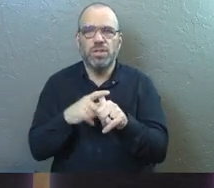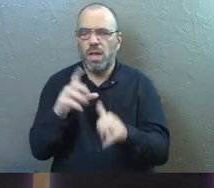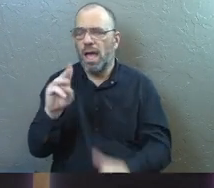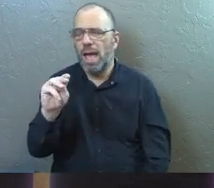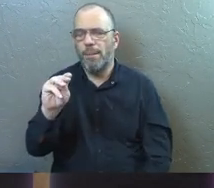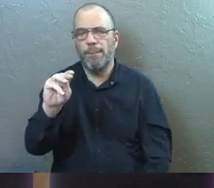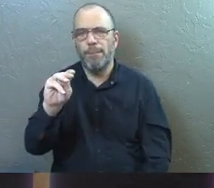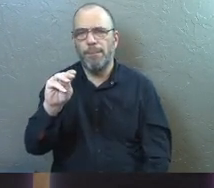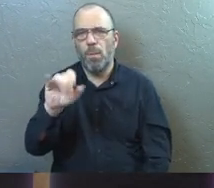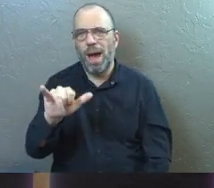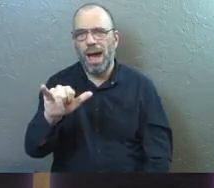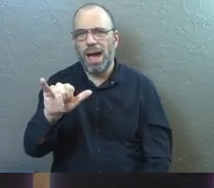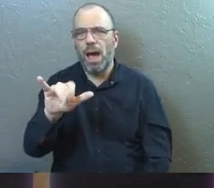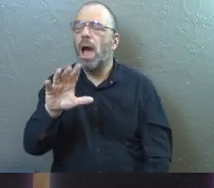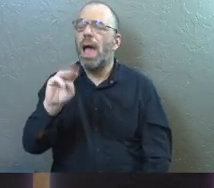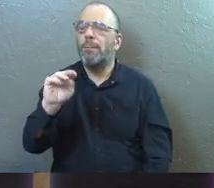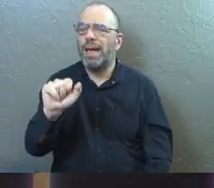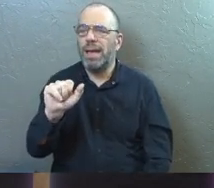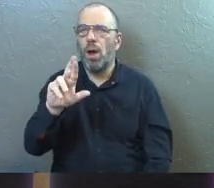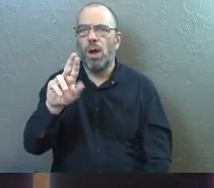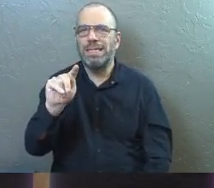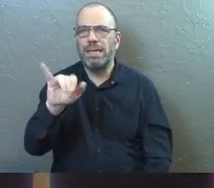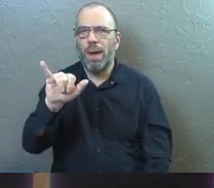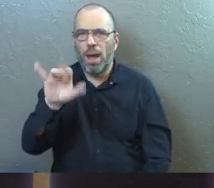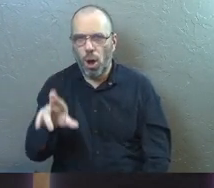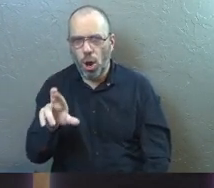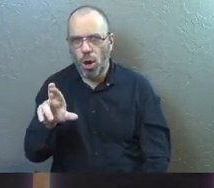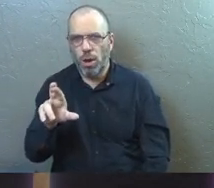martyr of the early church.